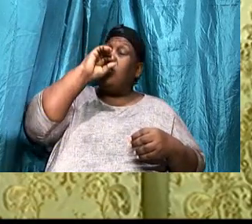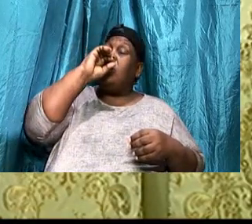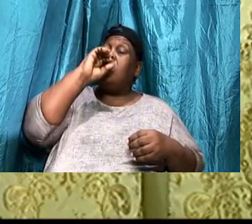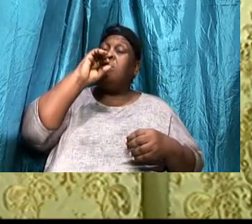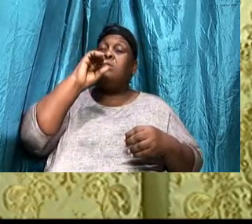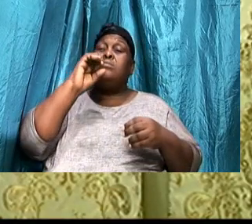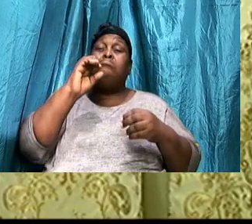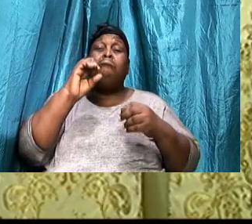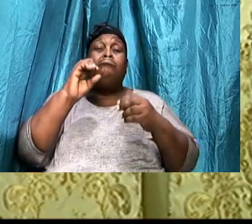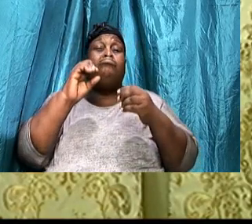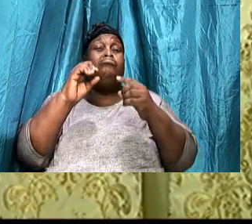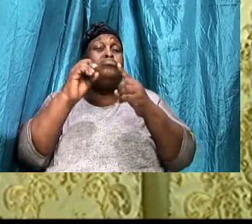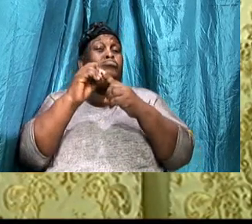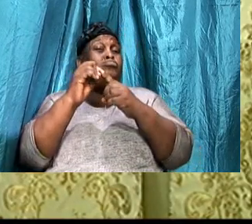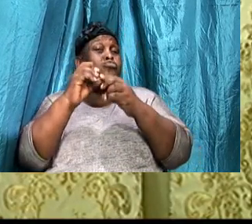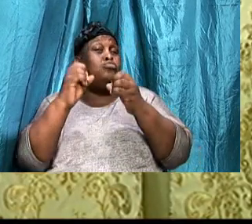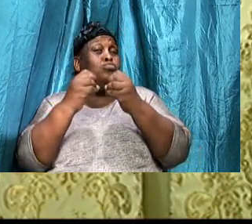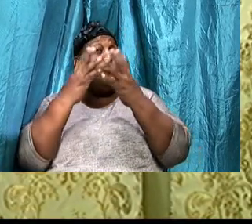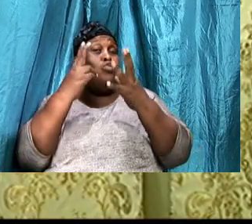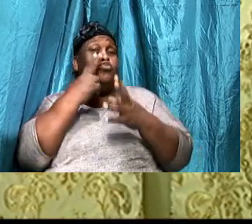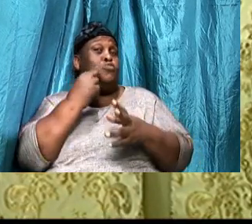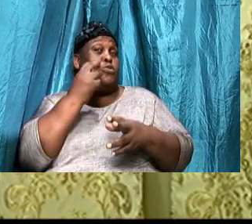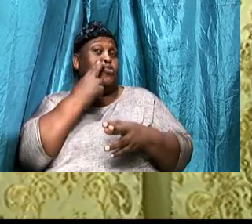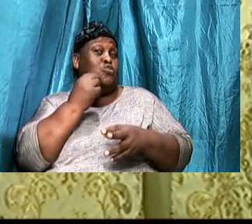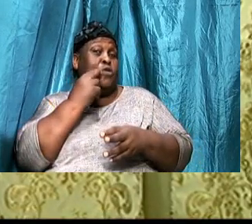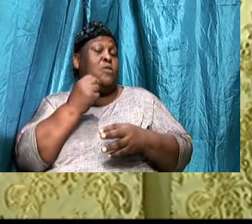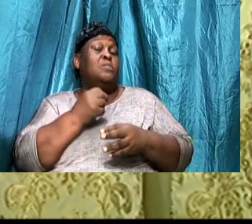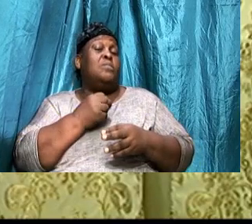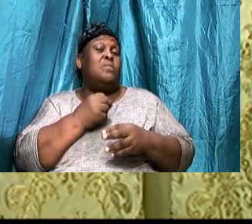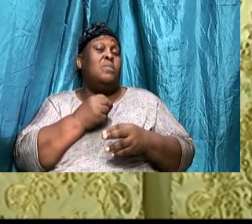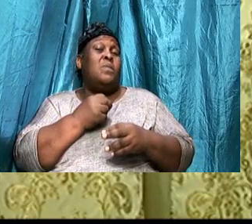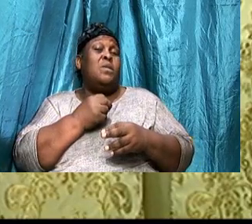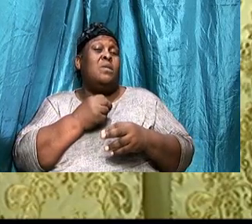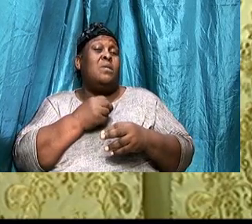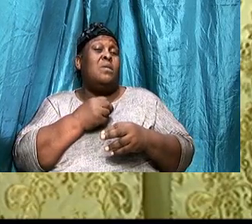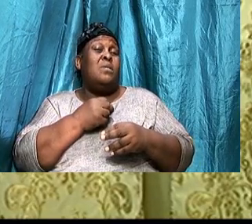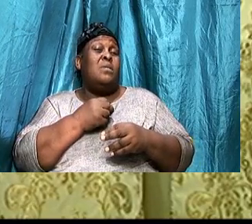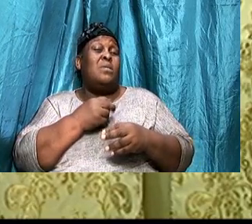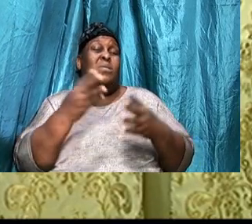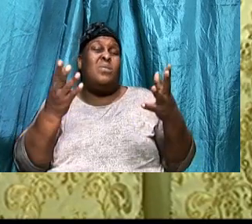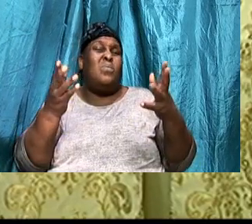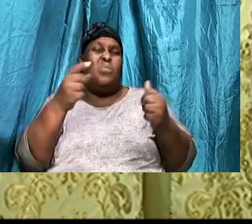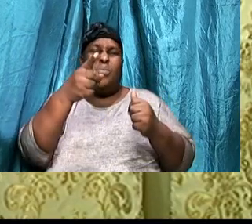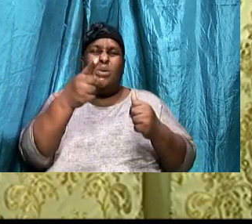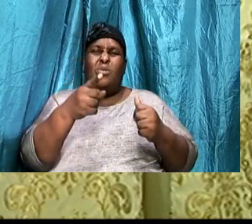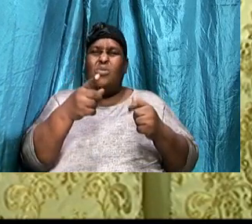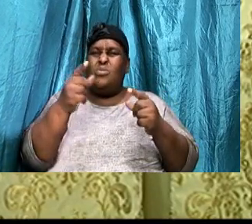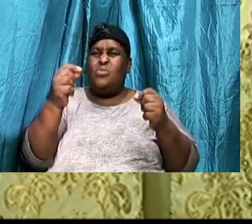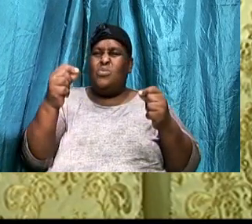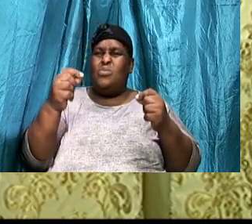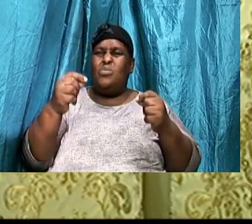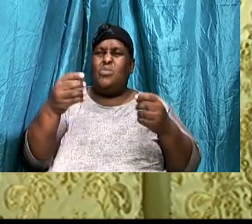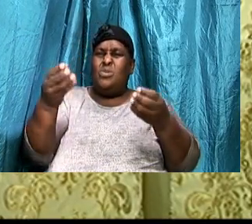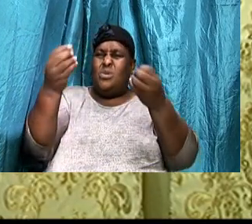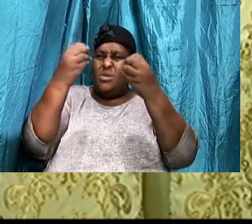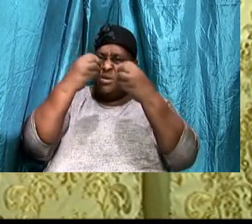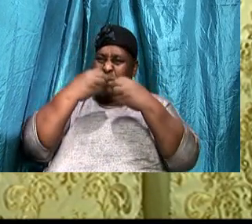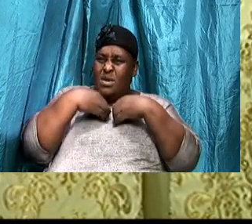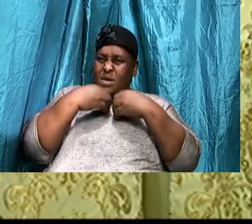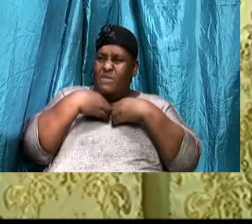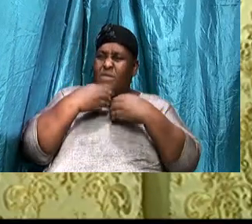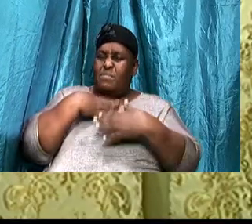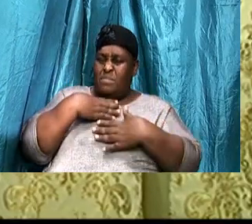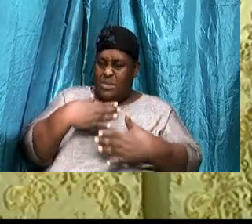What are you doing, To honor the temple of God, What are you doing, To give the temple of God, Longivity, So that you can,